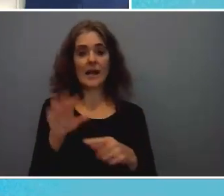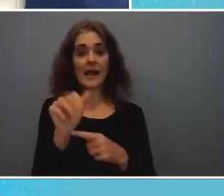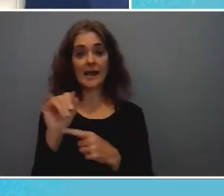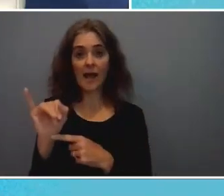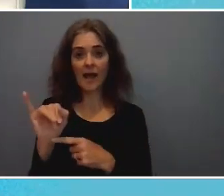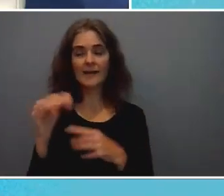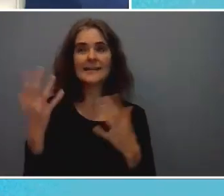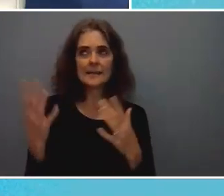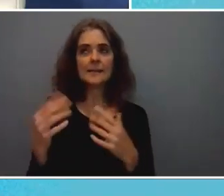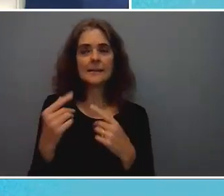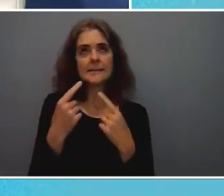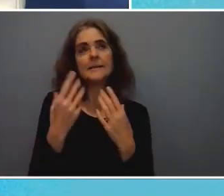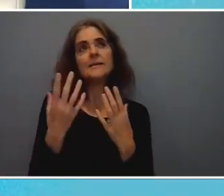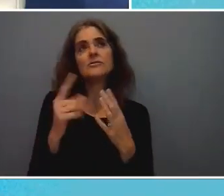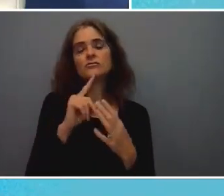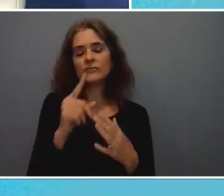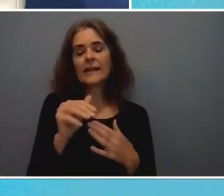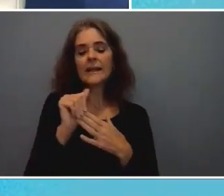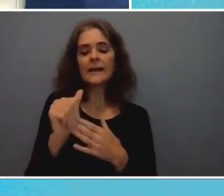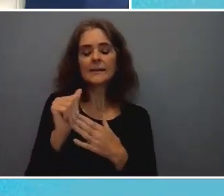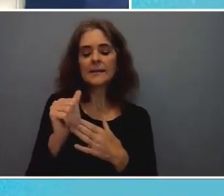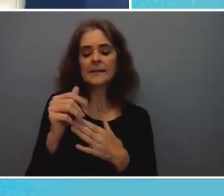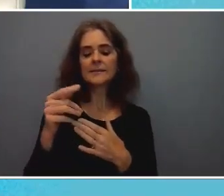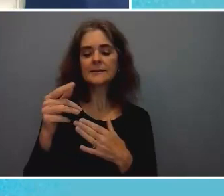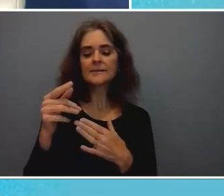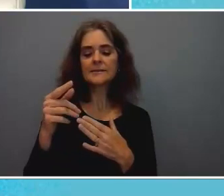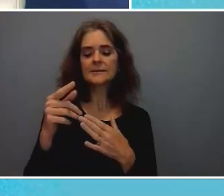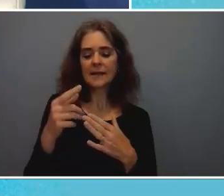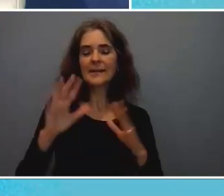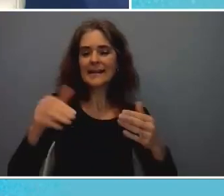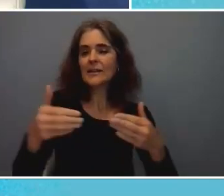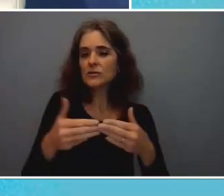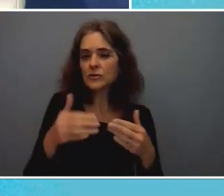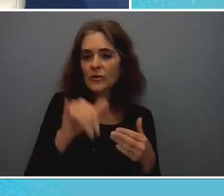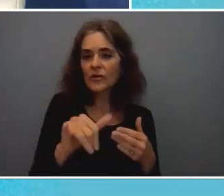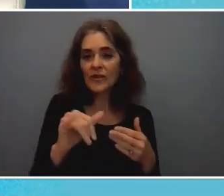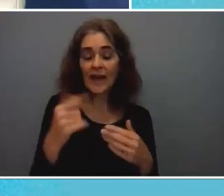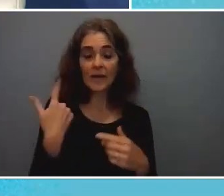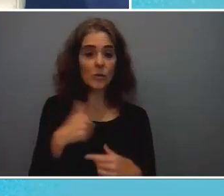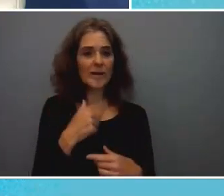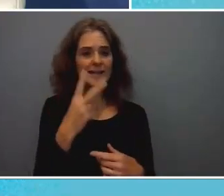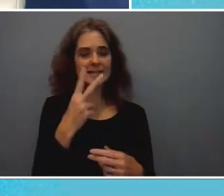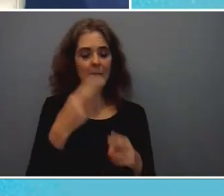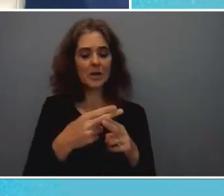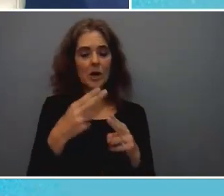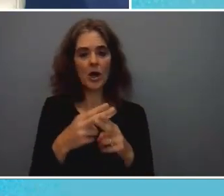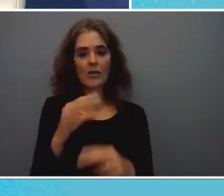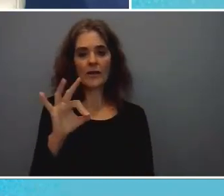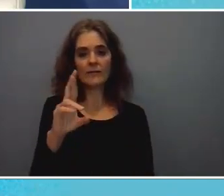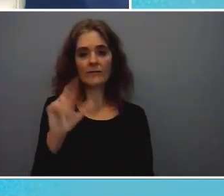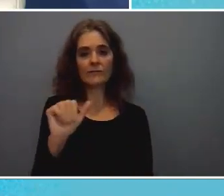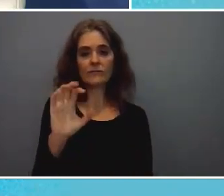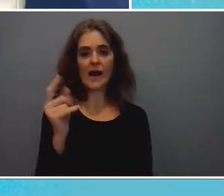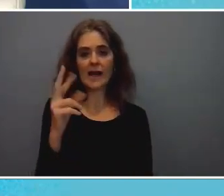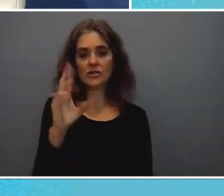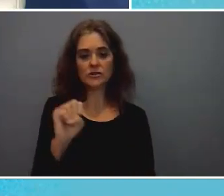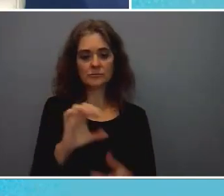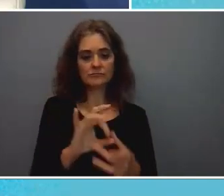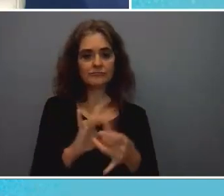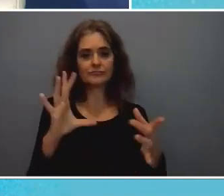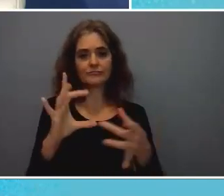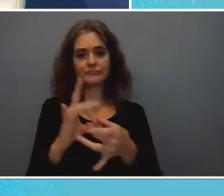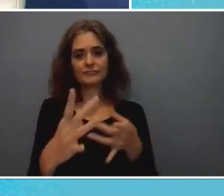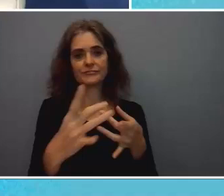does does bring about um we see a fracturing right now across across the globe in different um